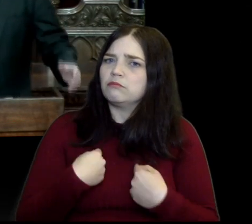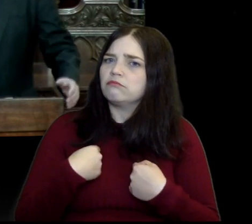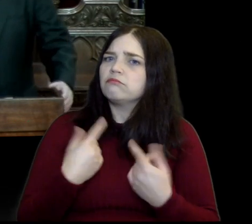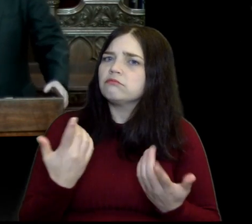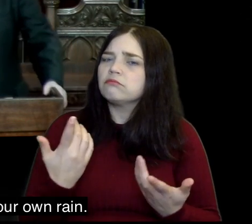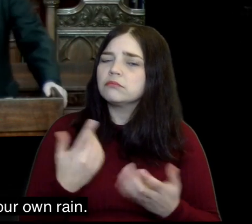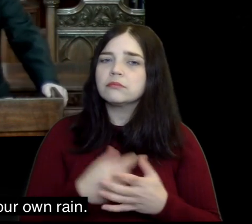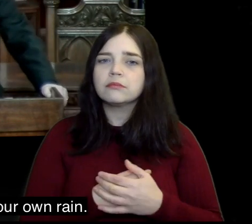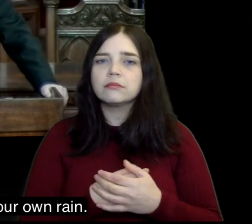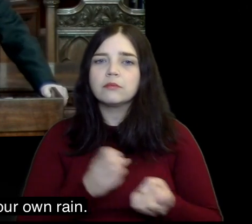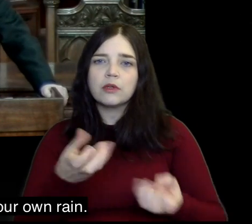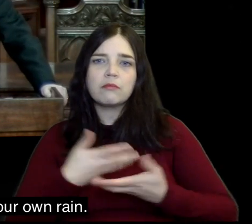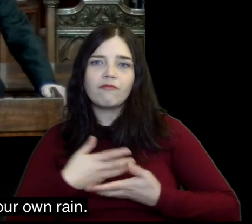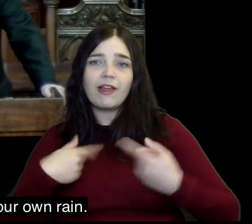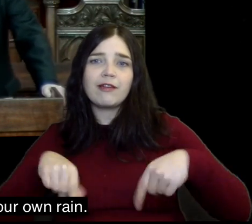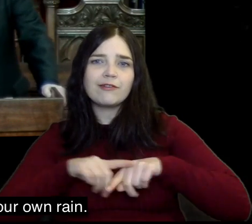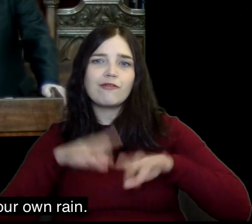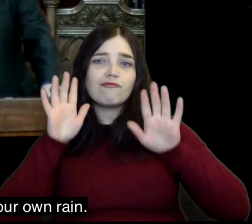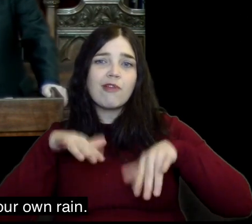want